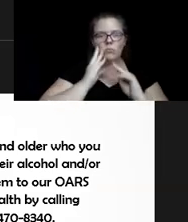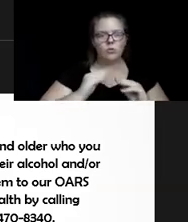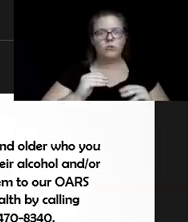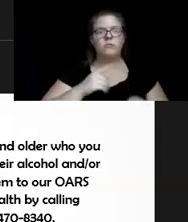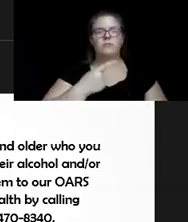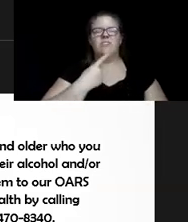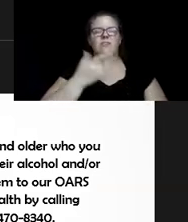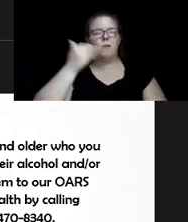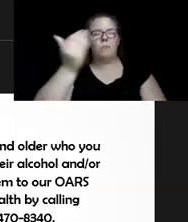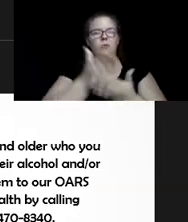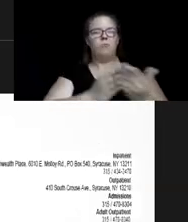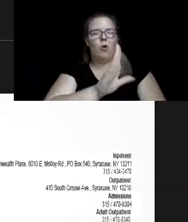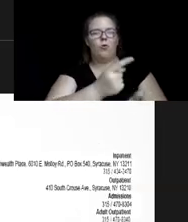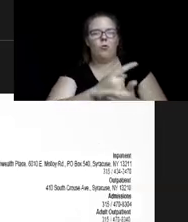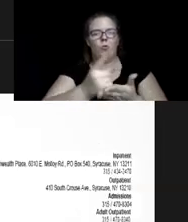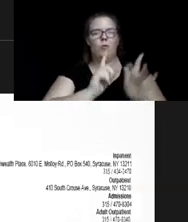coming to group.